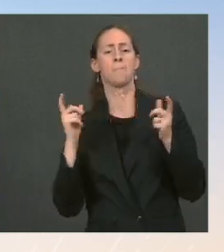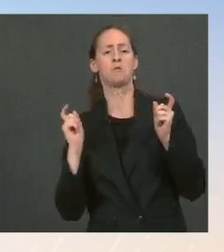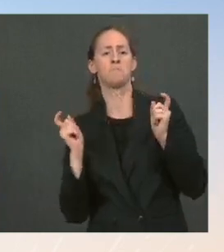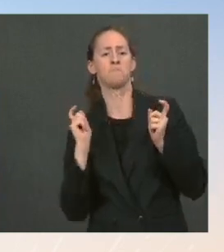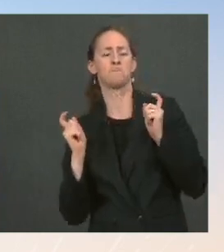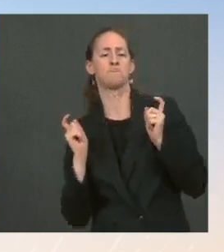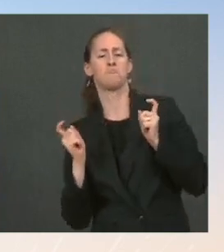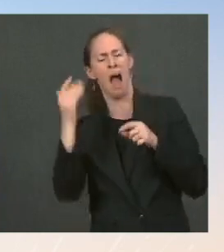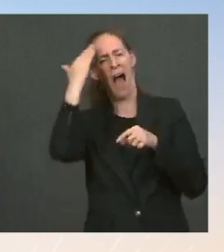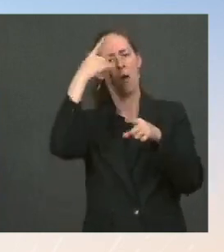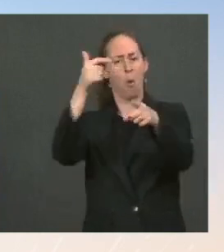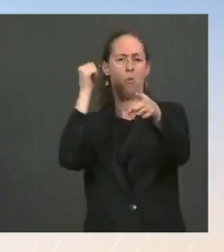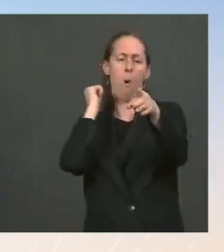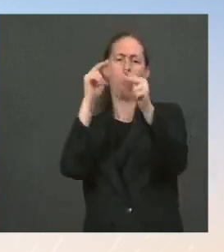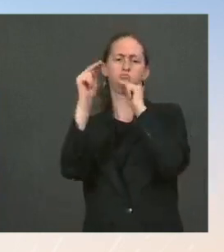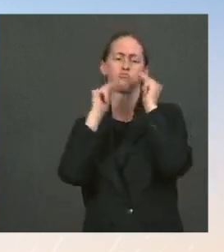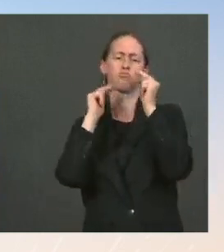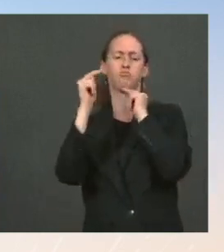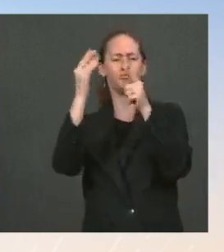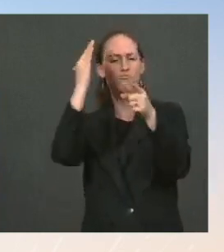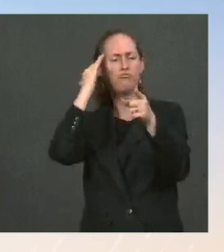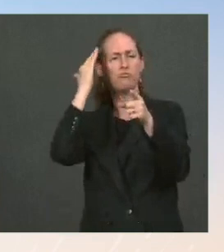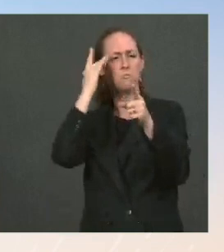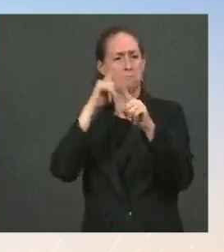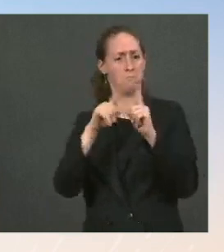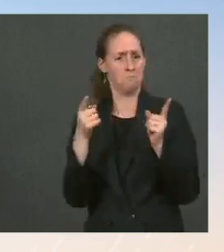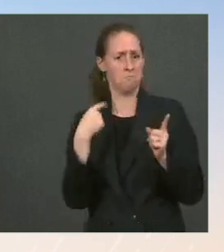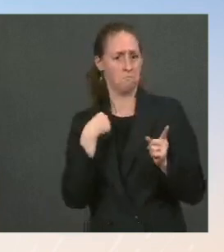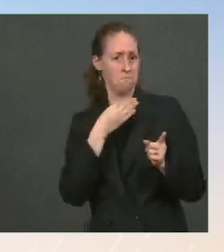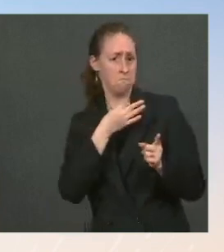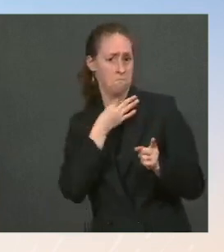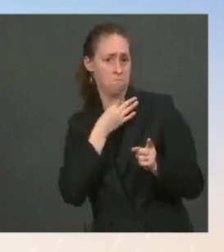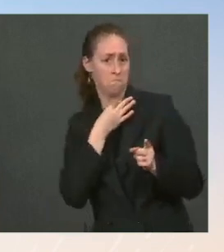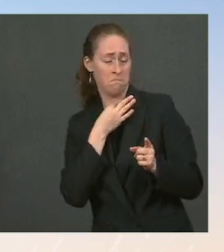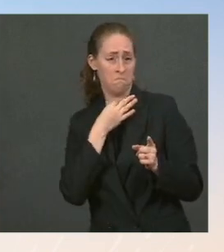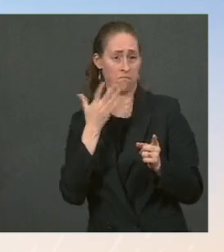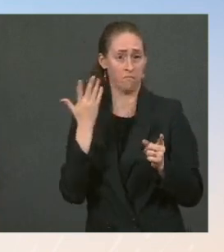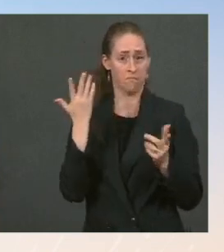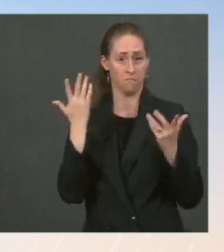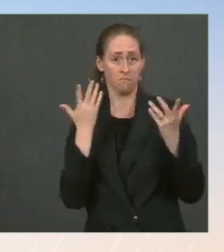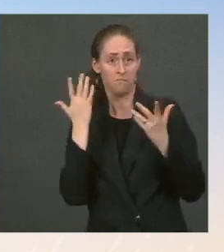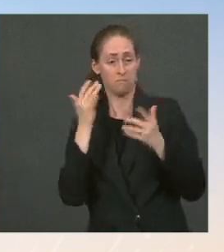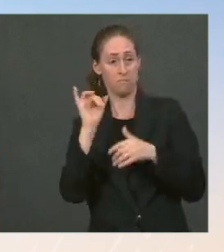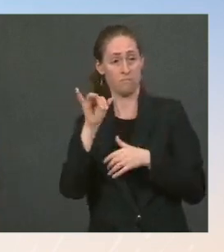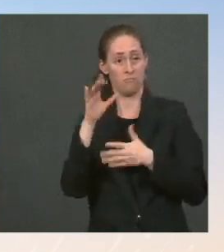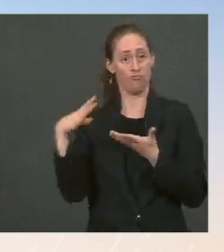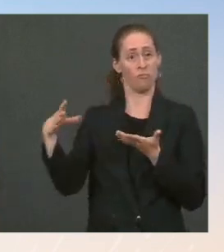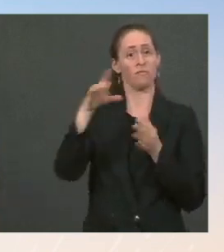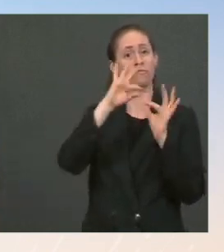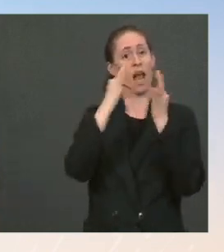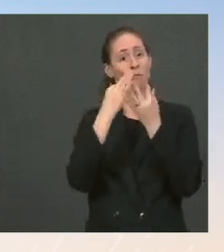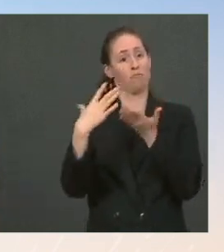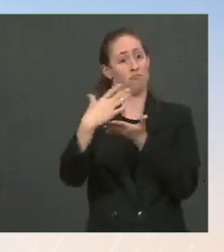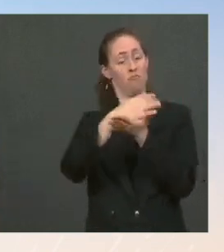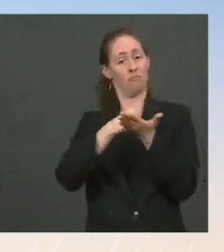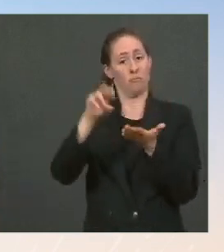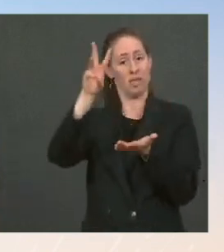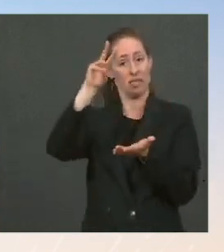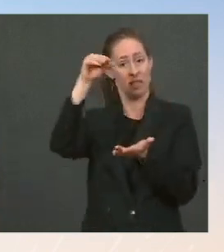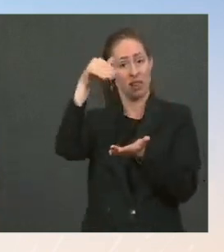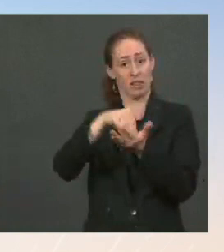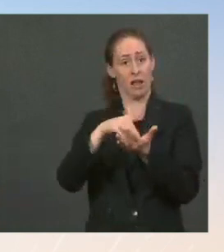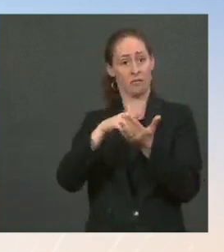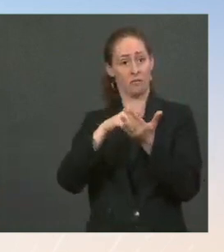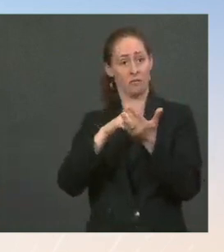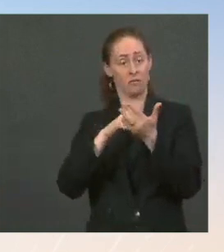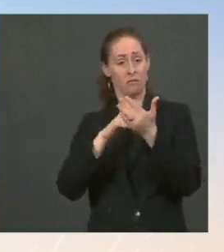being said, this represents what would be a pretty dramatic scaling back of what's been a signature part of the